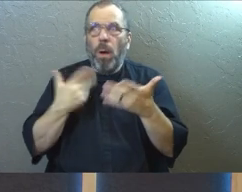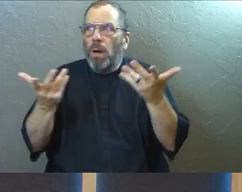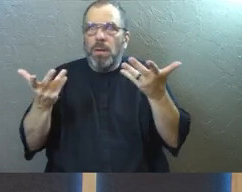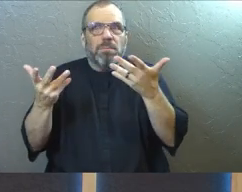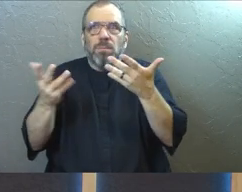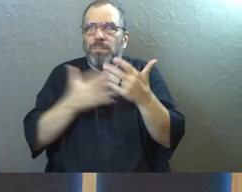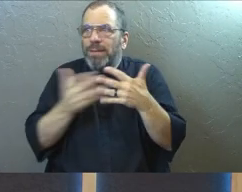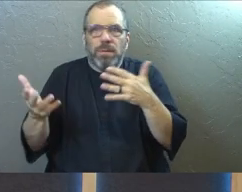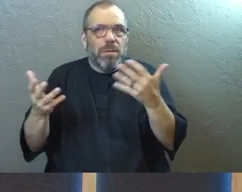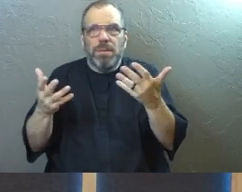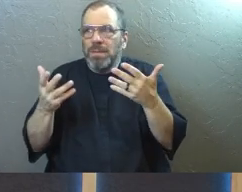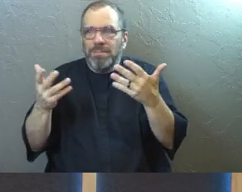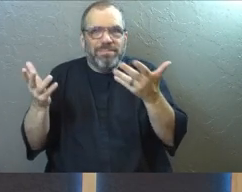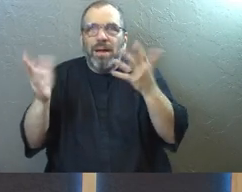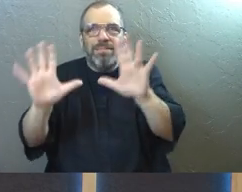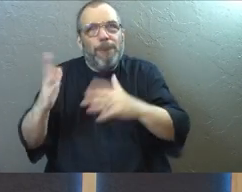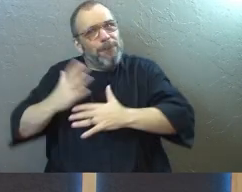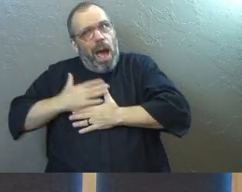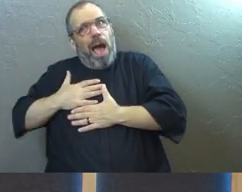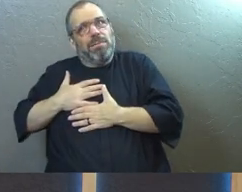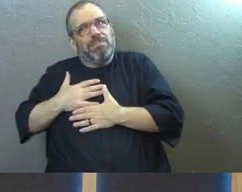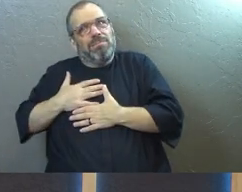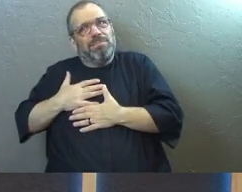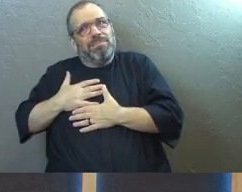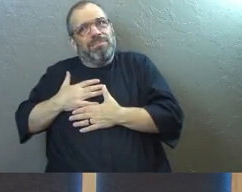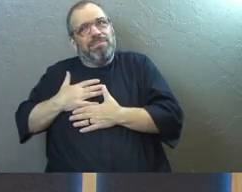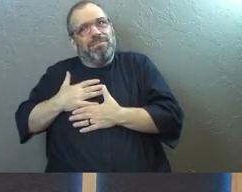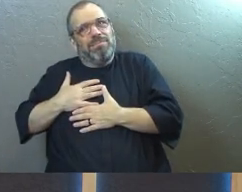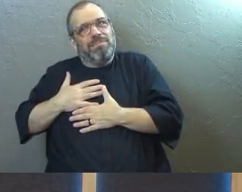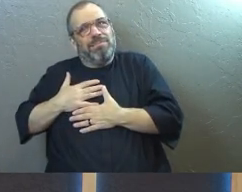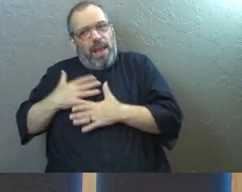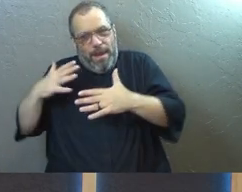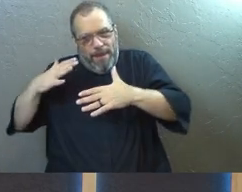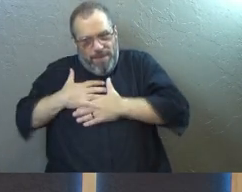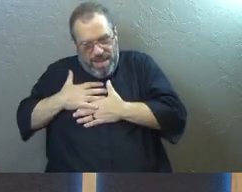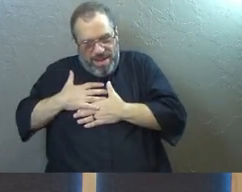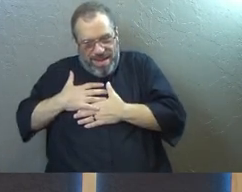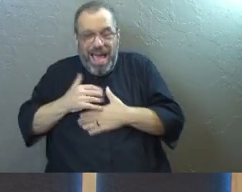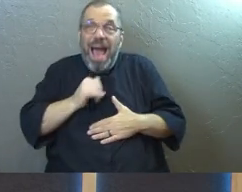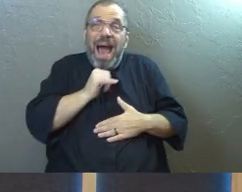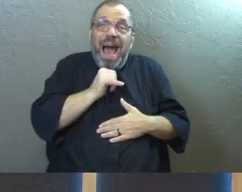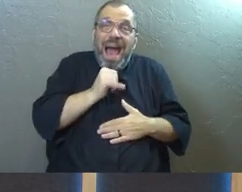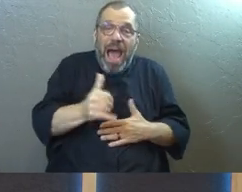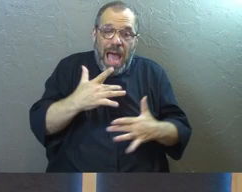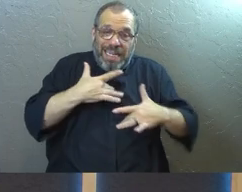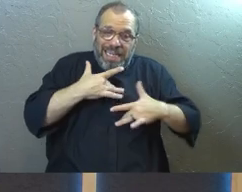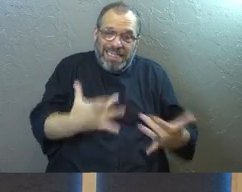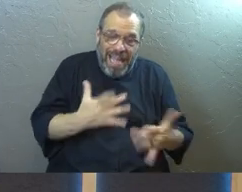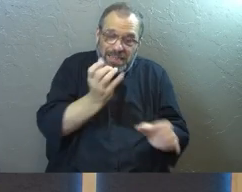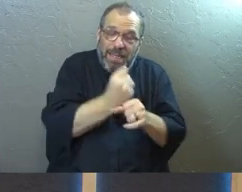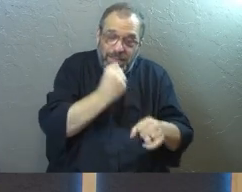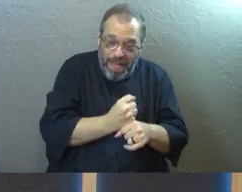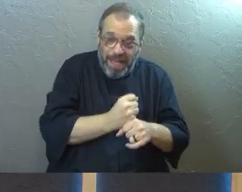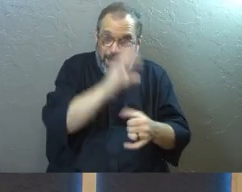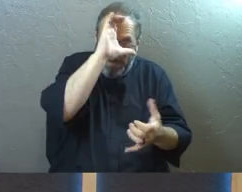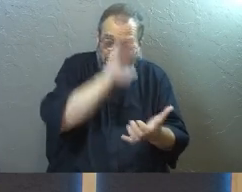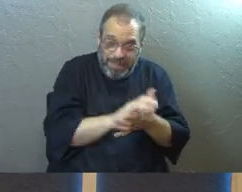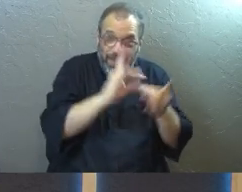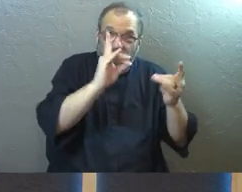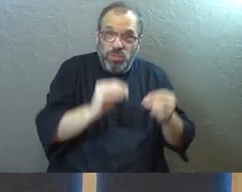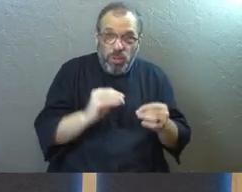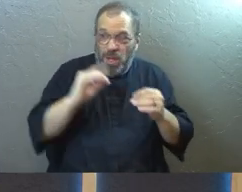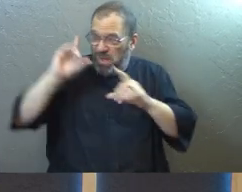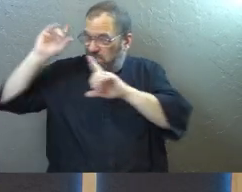my roots grow into, all of my stuff. This is what we've been unintentionally formed to think and believe and do